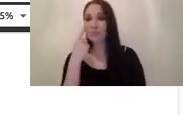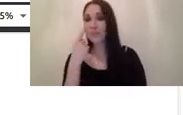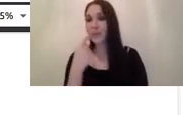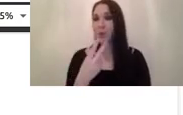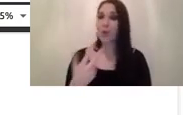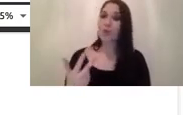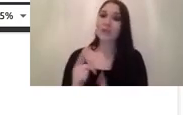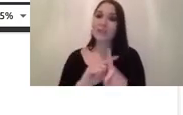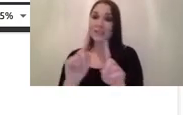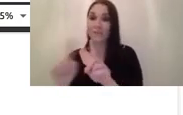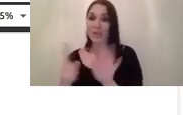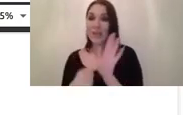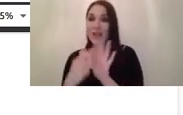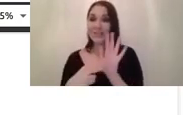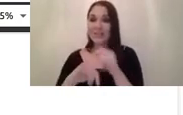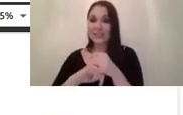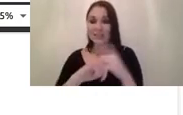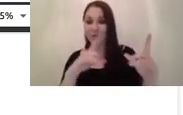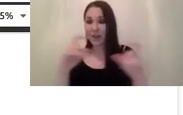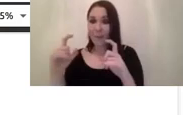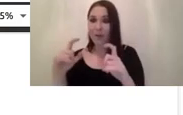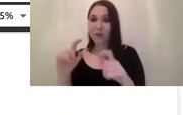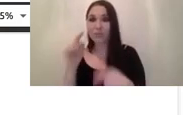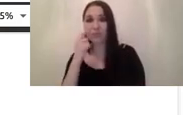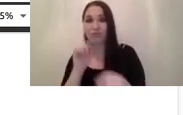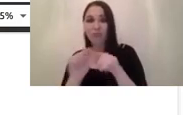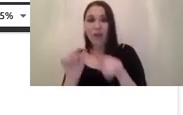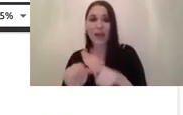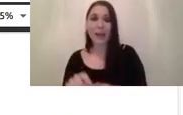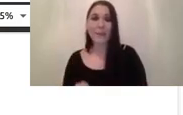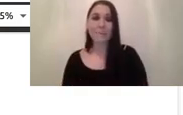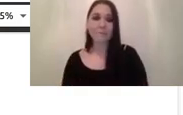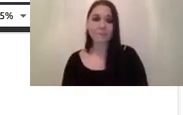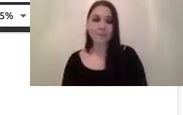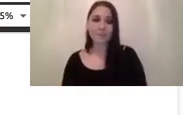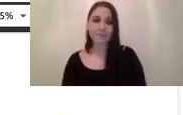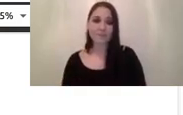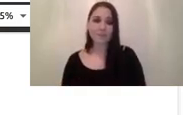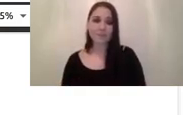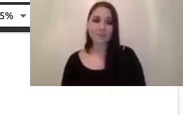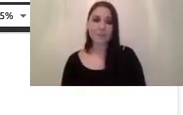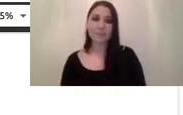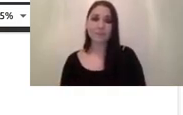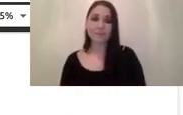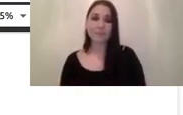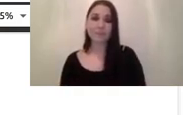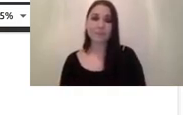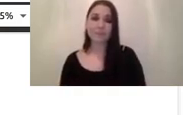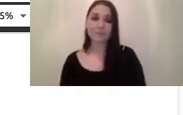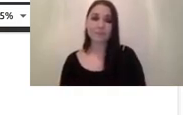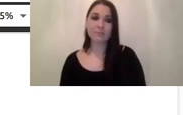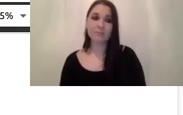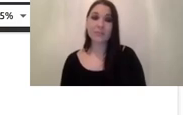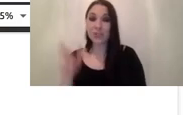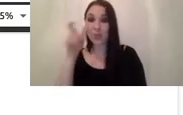and sometimes to buy it if the if the supplier don't want to lend you uh just to